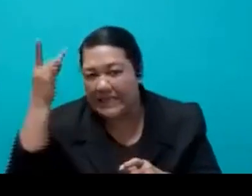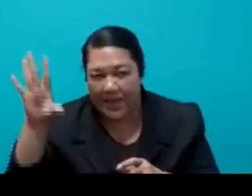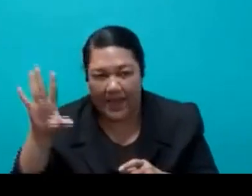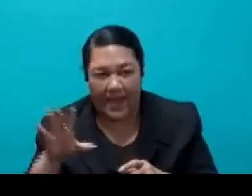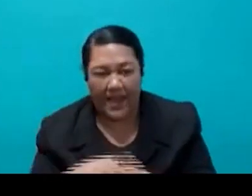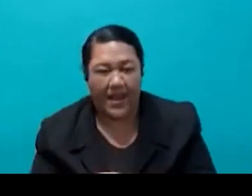First nation